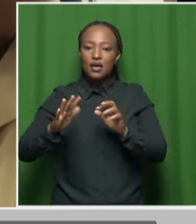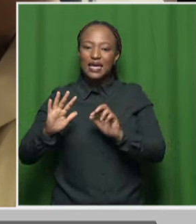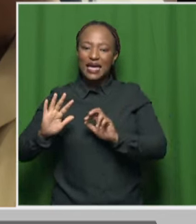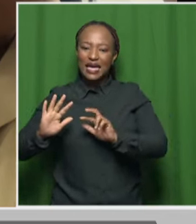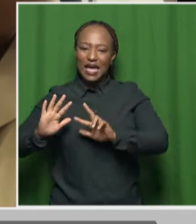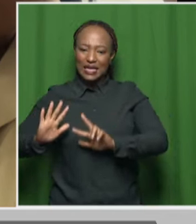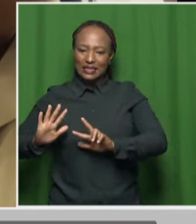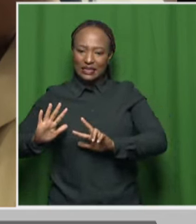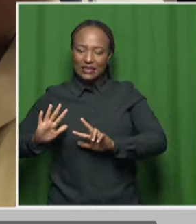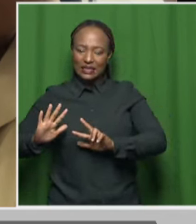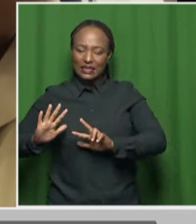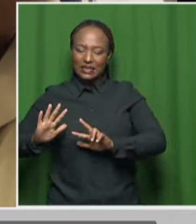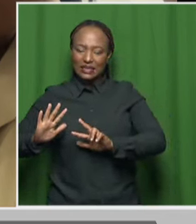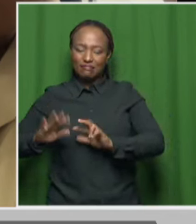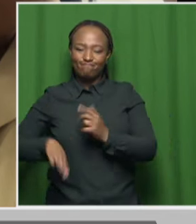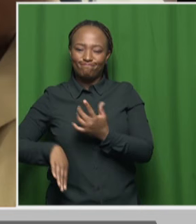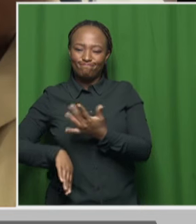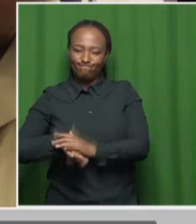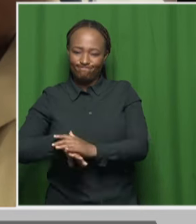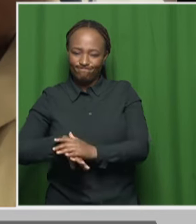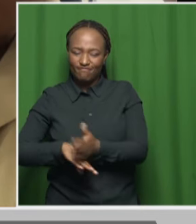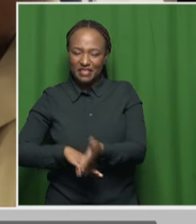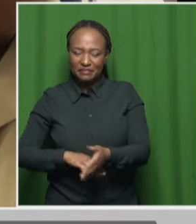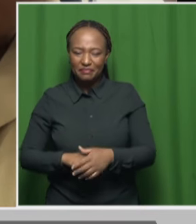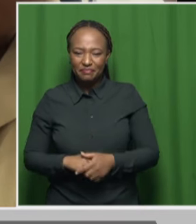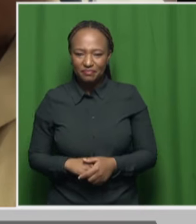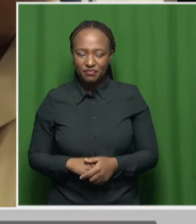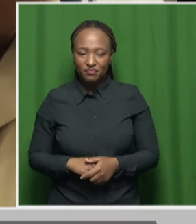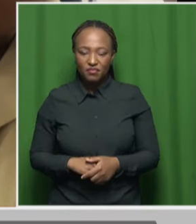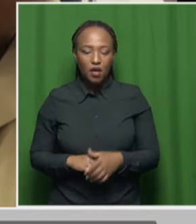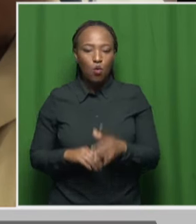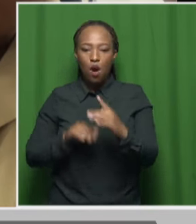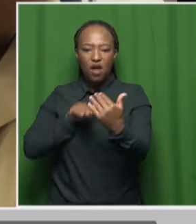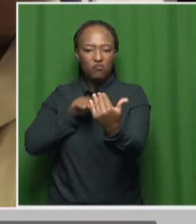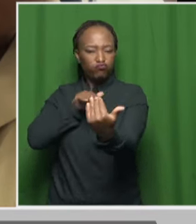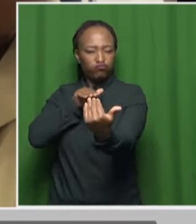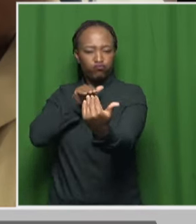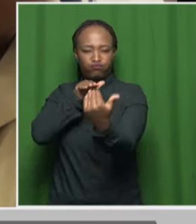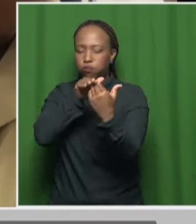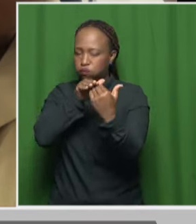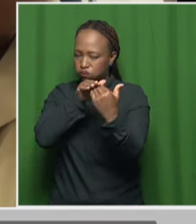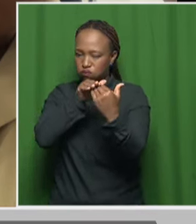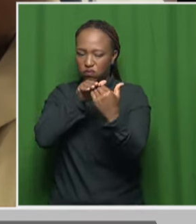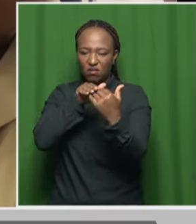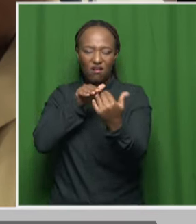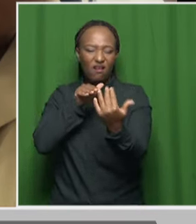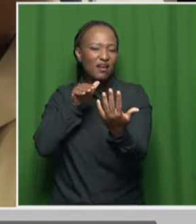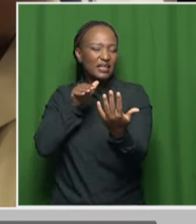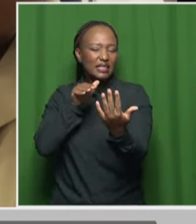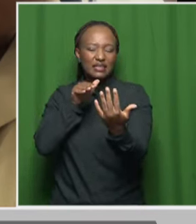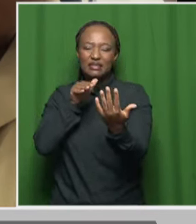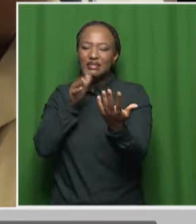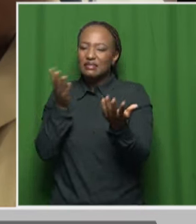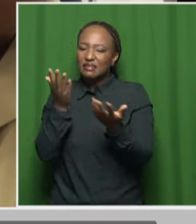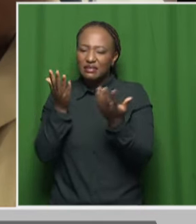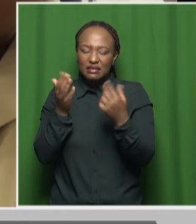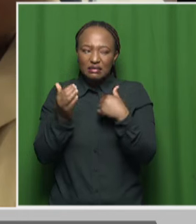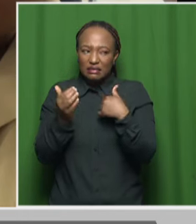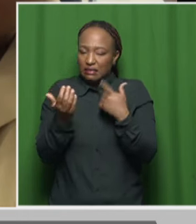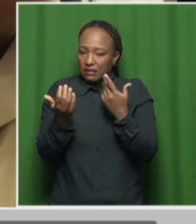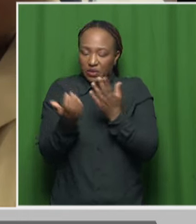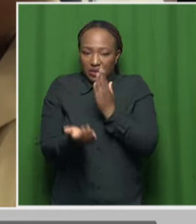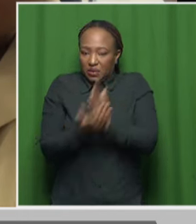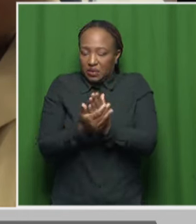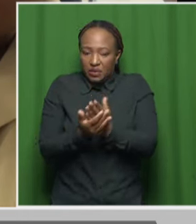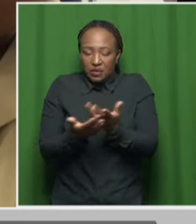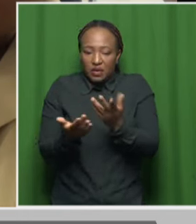have died on scene. There was a head on explosion. At this point, we are not really sure what was